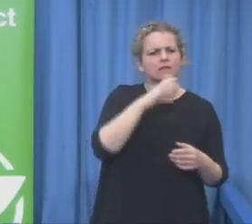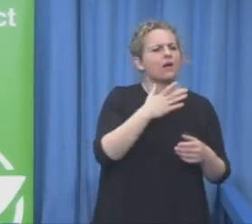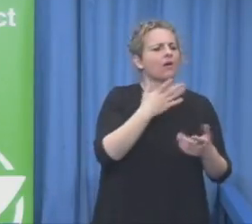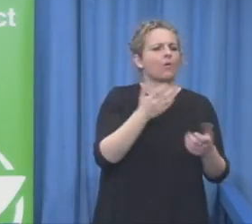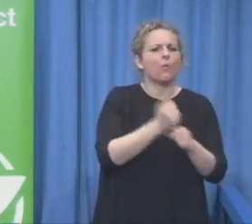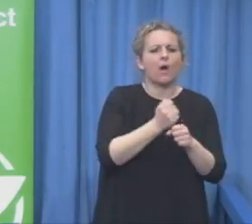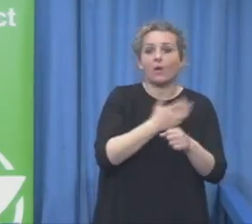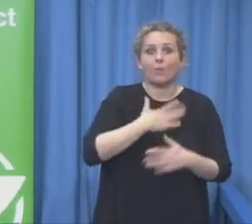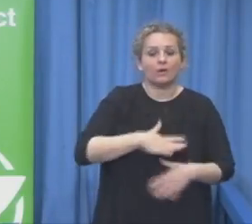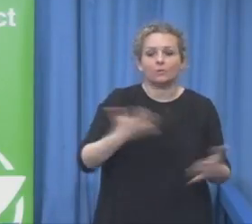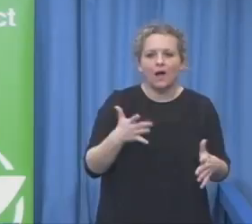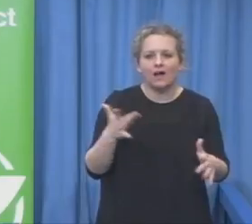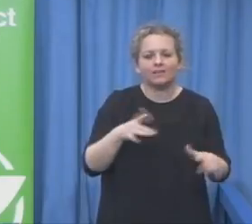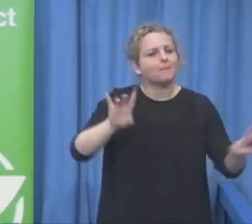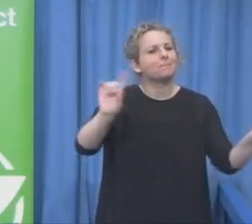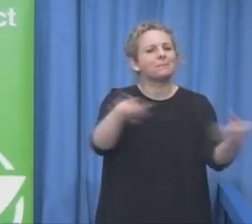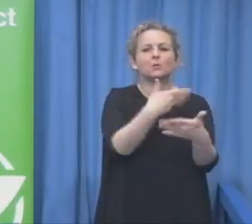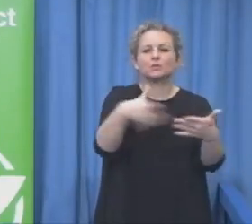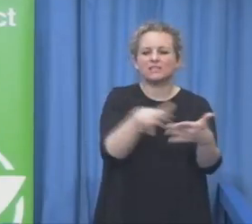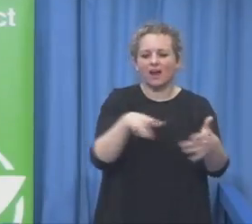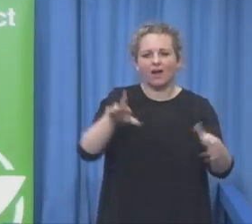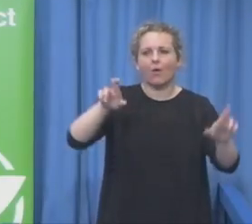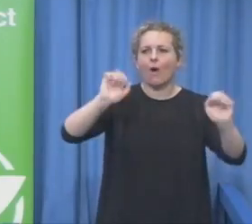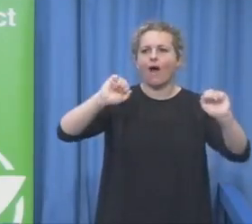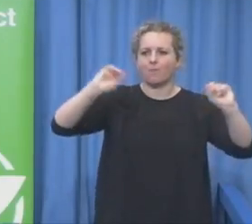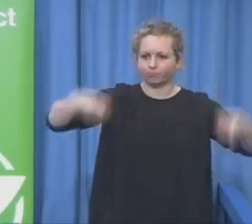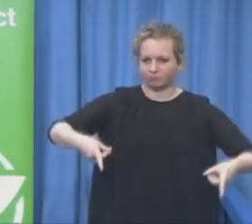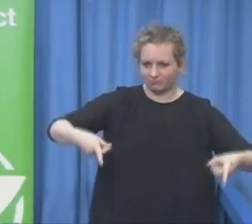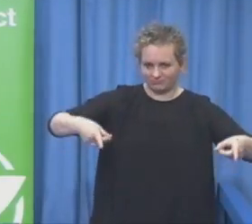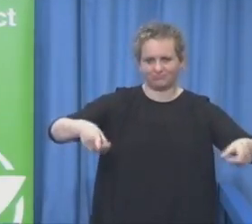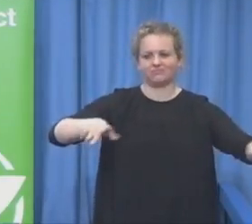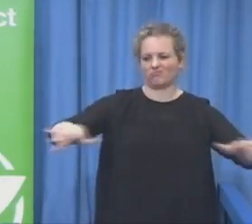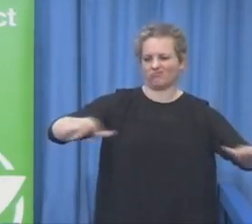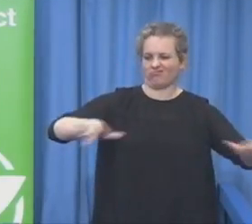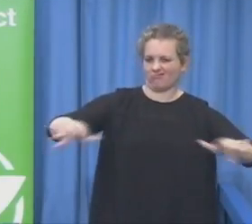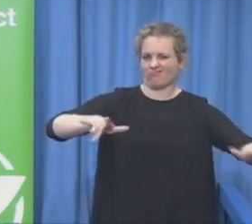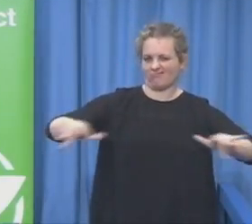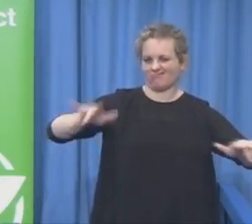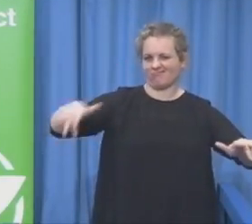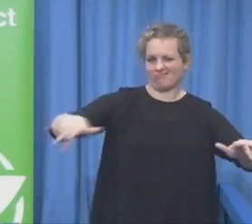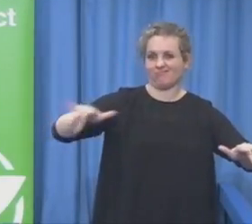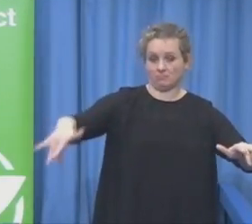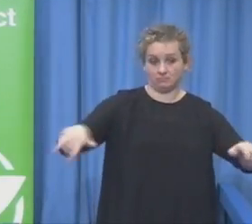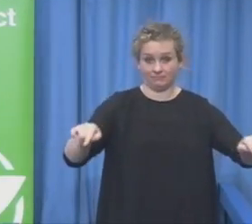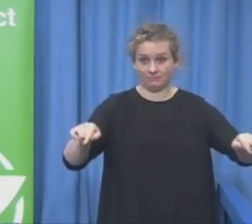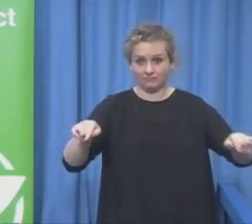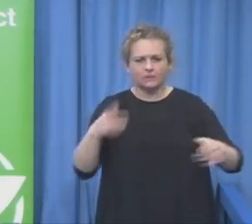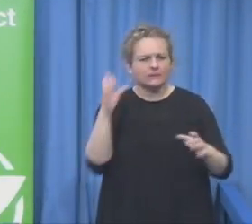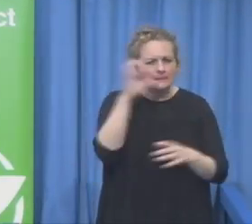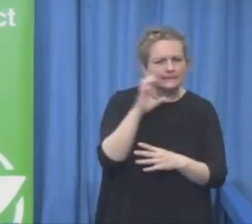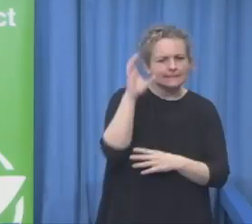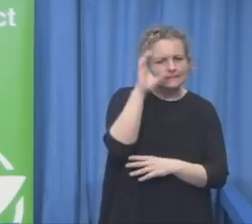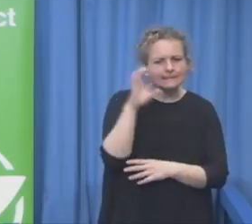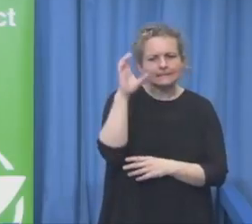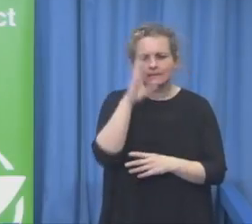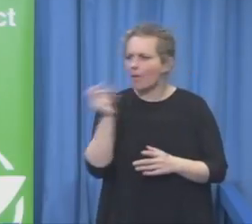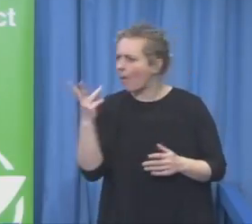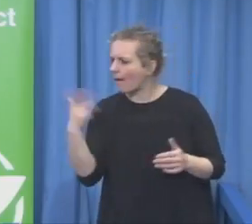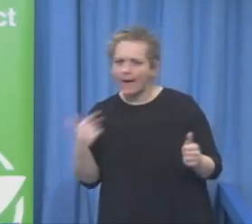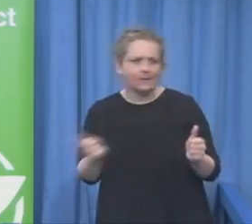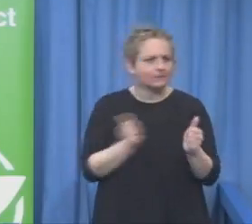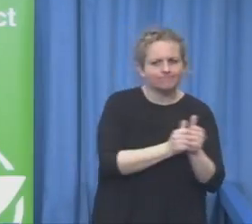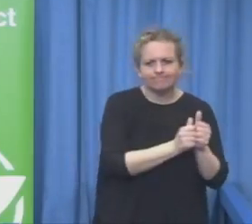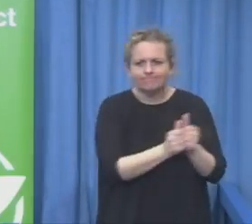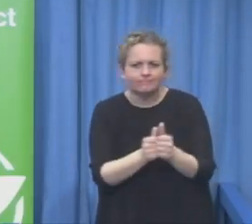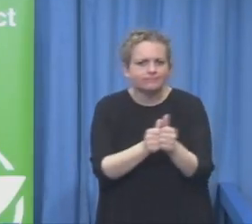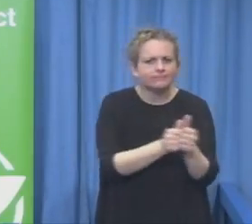so he is reporting now. Very great. A little difference between the two. Very good. Wonderful. And Valbukka, have you anything to